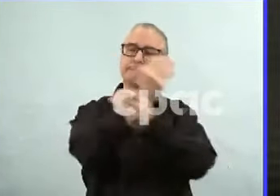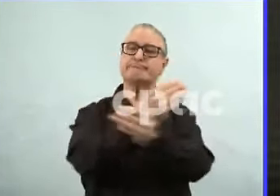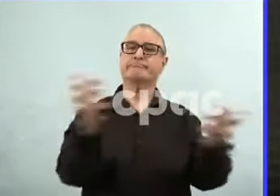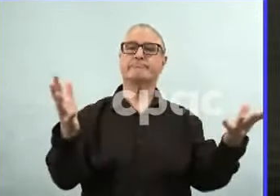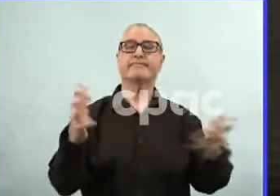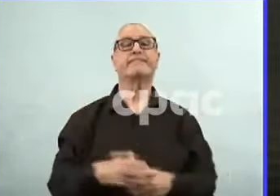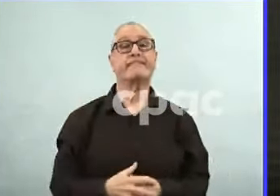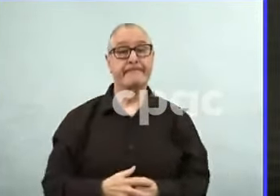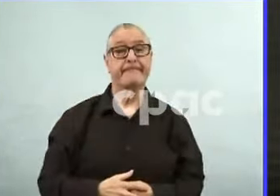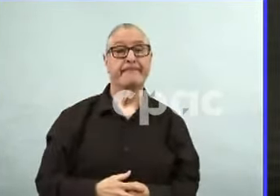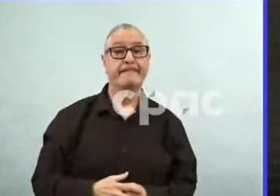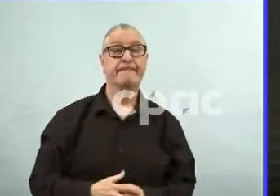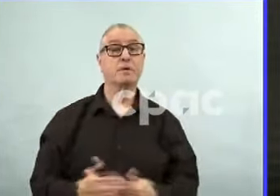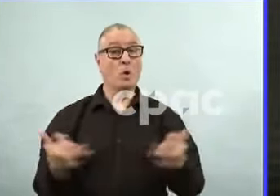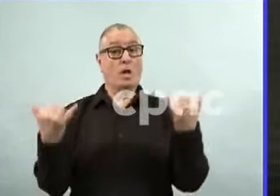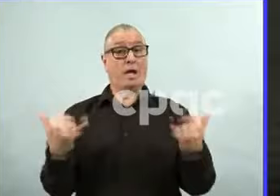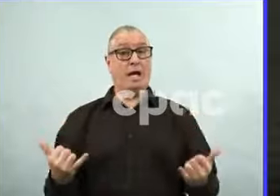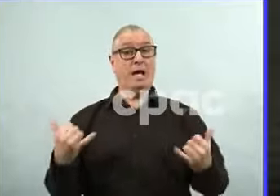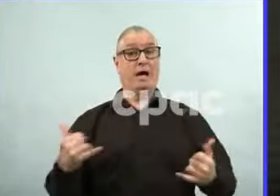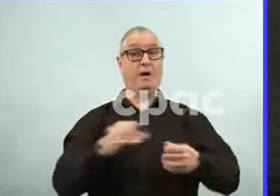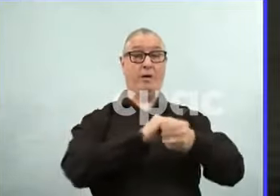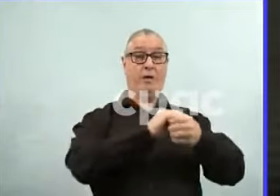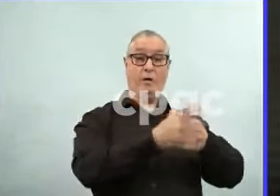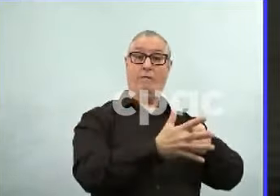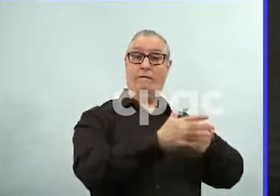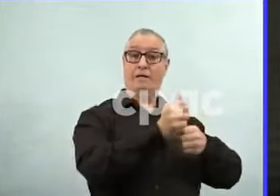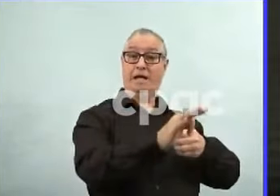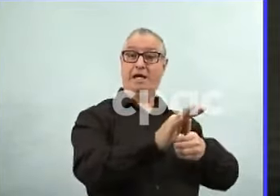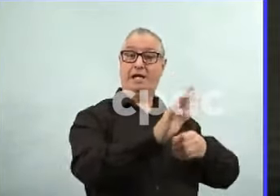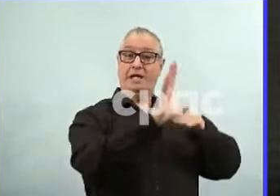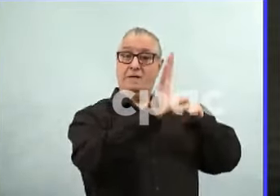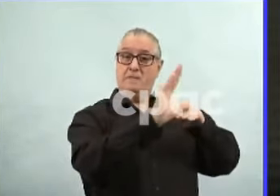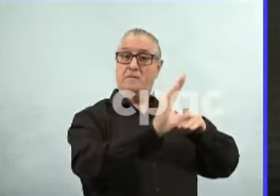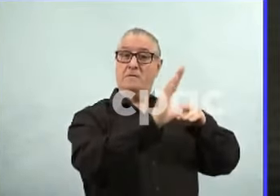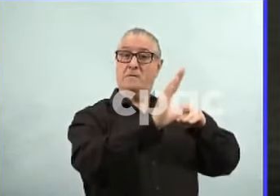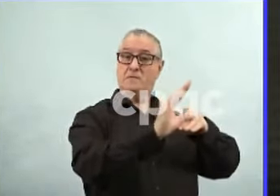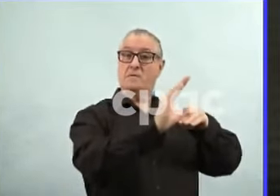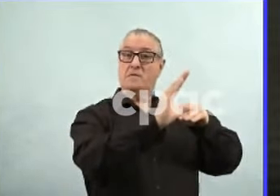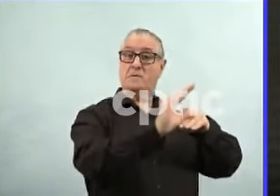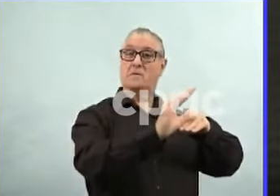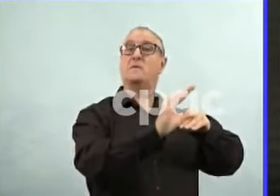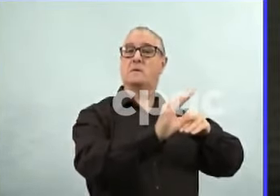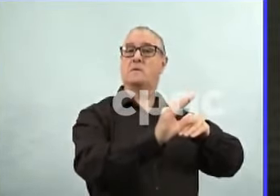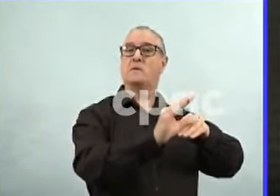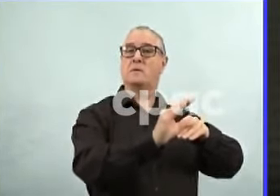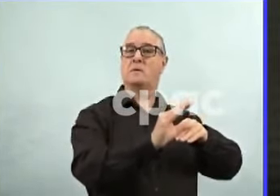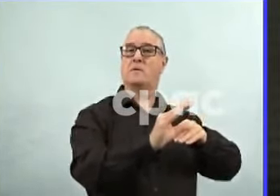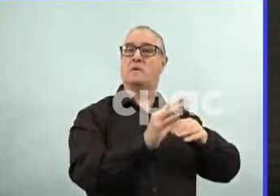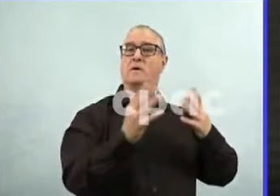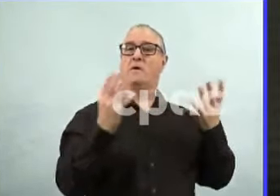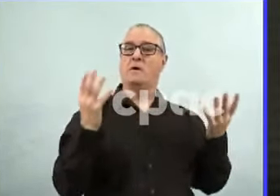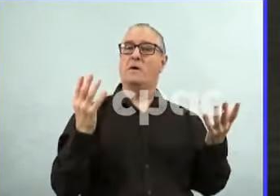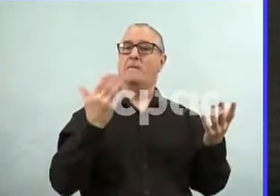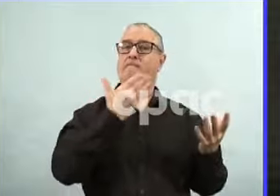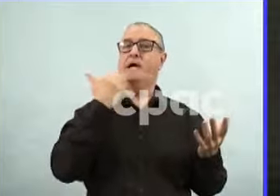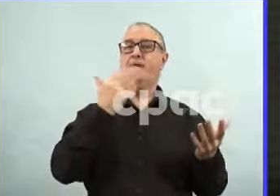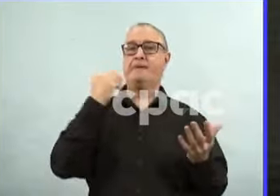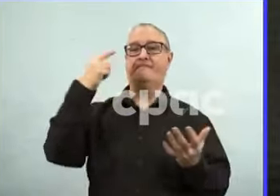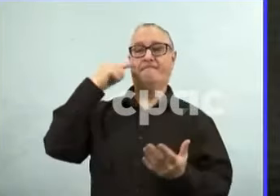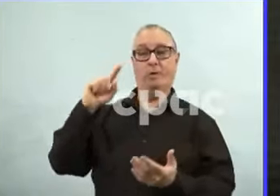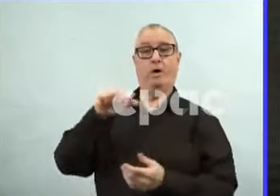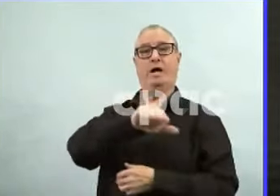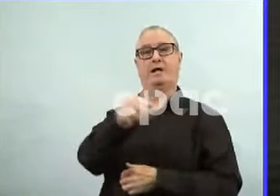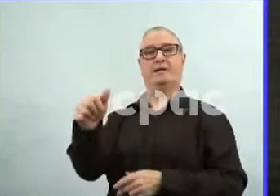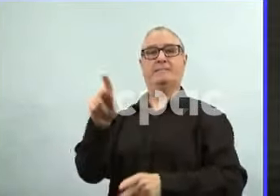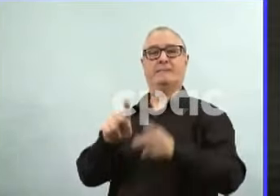infection out there is diminishing, that'll have less impacts on our hospitalizations and less impacts on our ICU